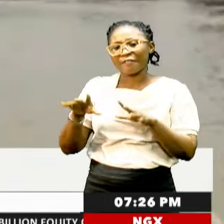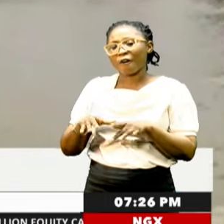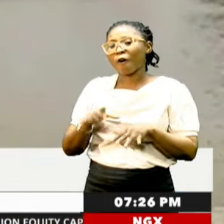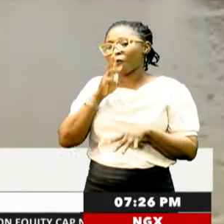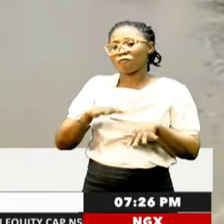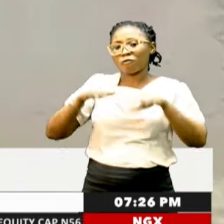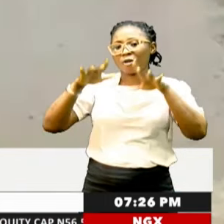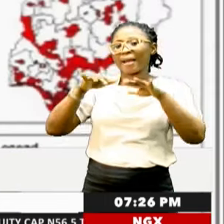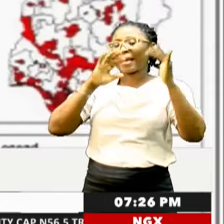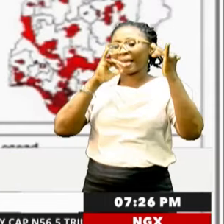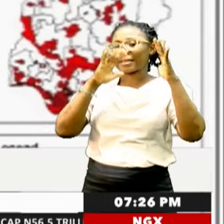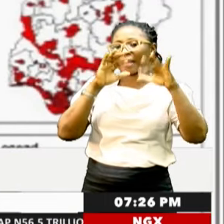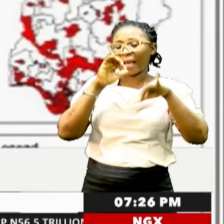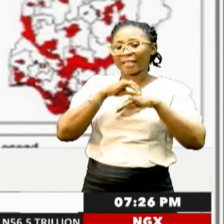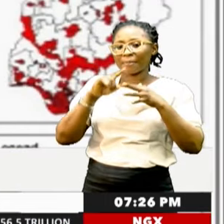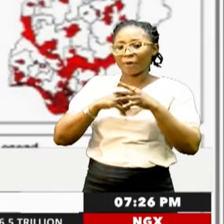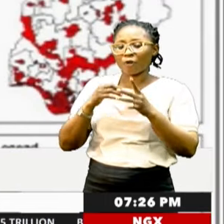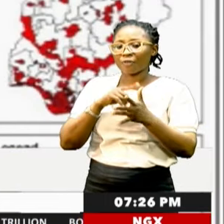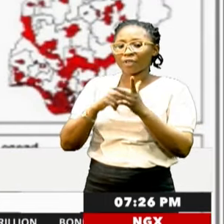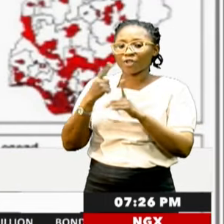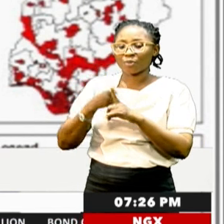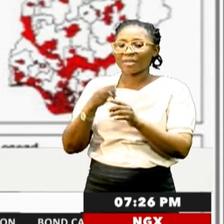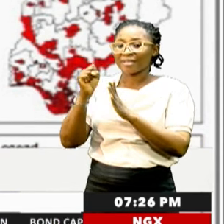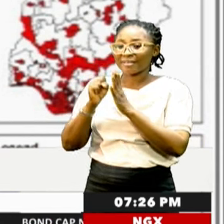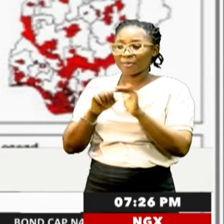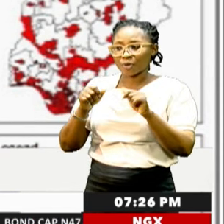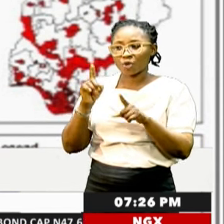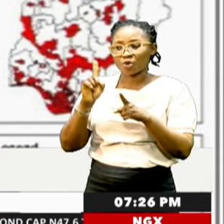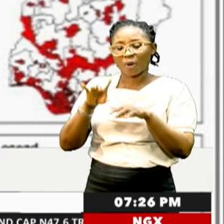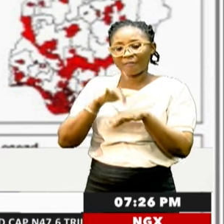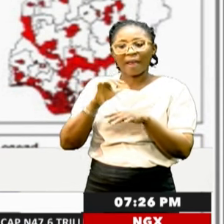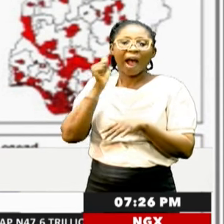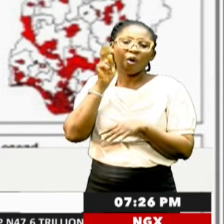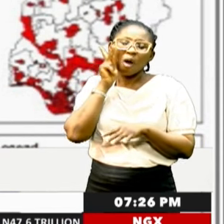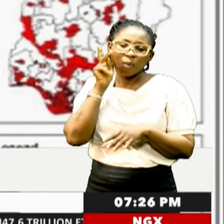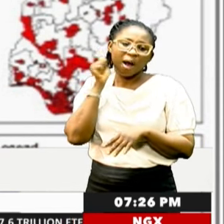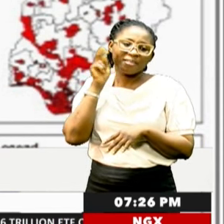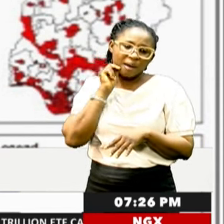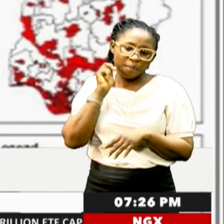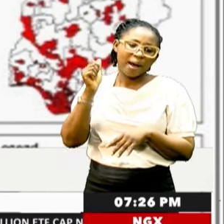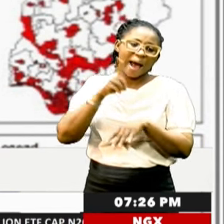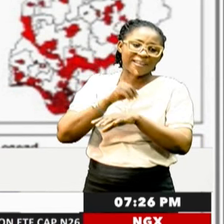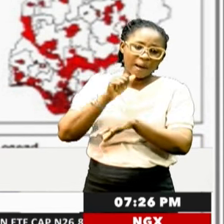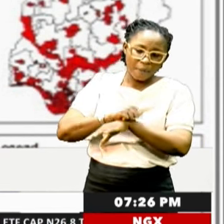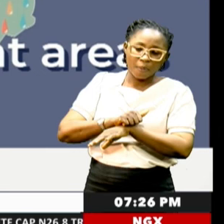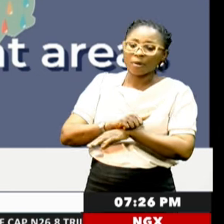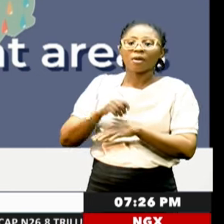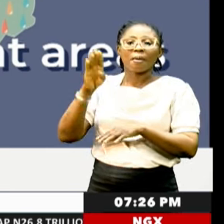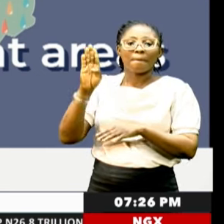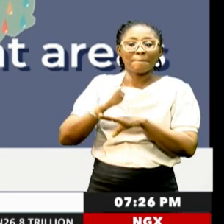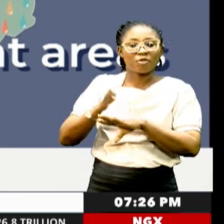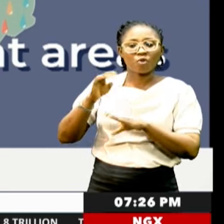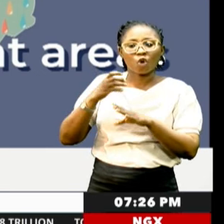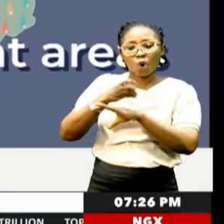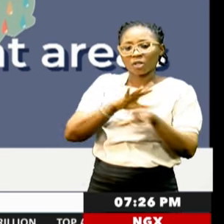in the beginning of this month and the state likely to be affected are acquired on Anambra, Adama, Benue, Biasa, Cross